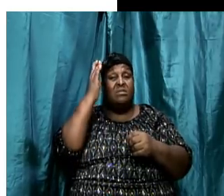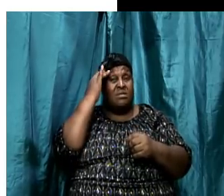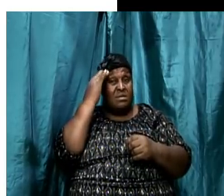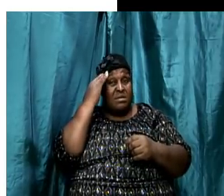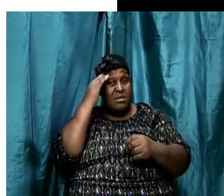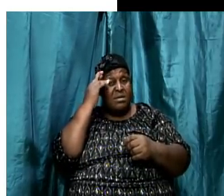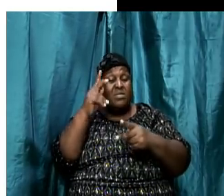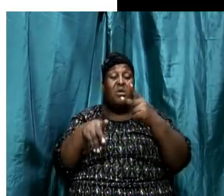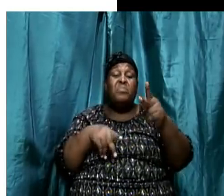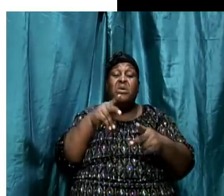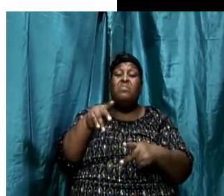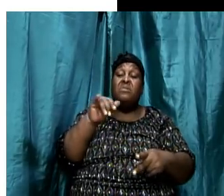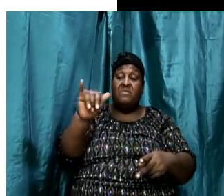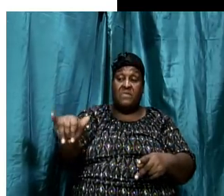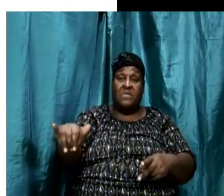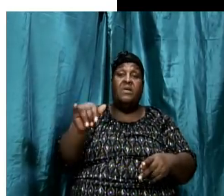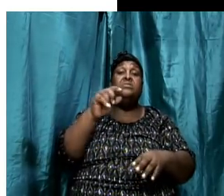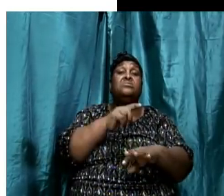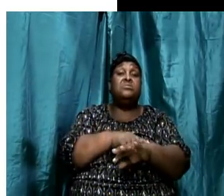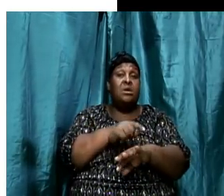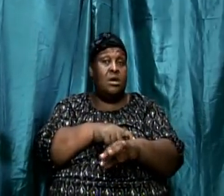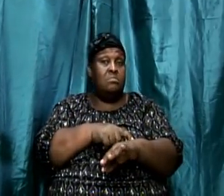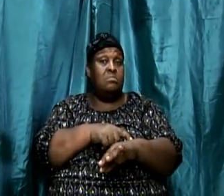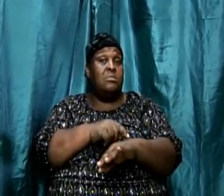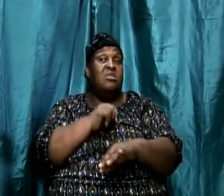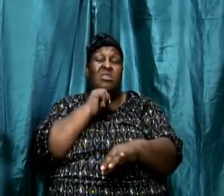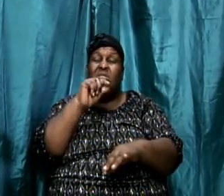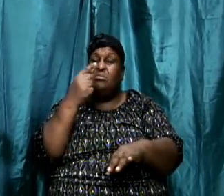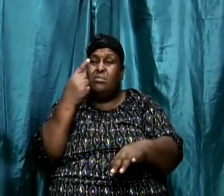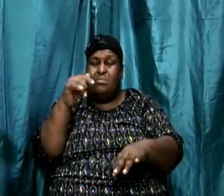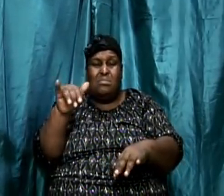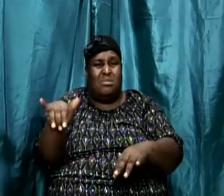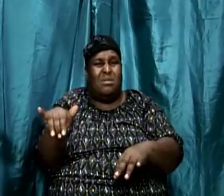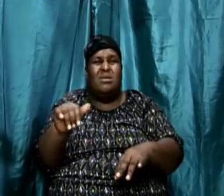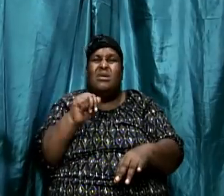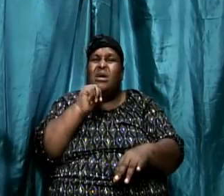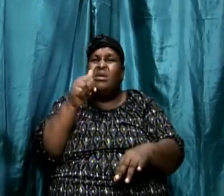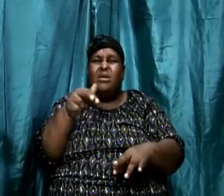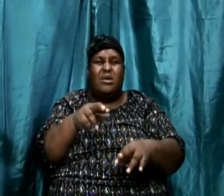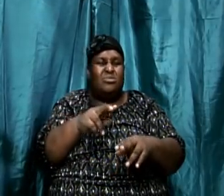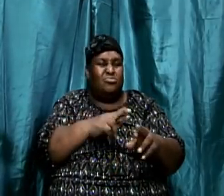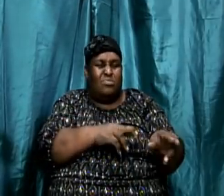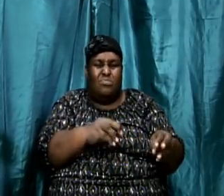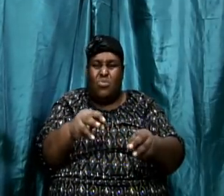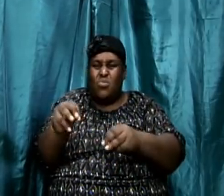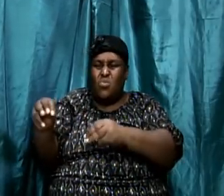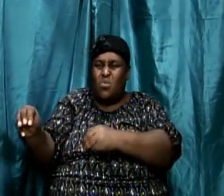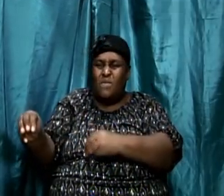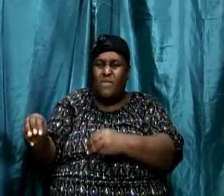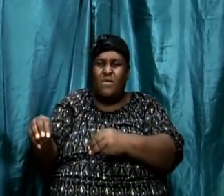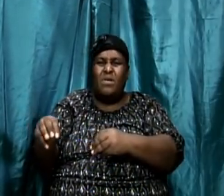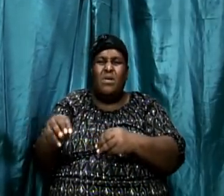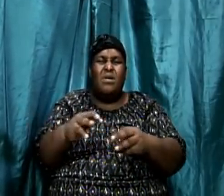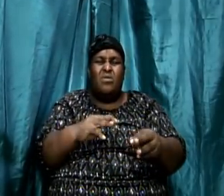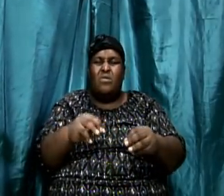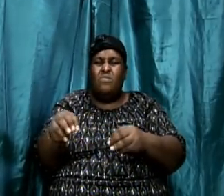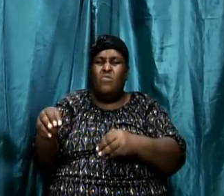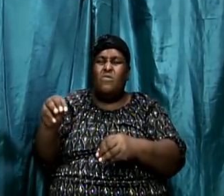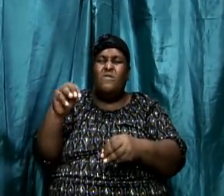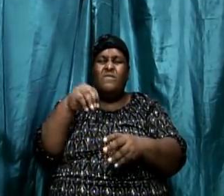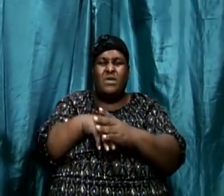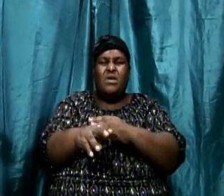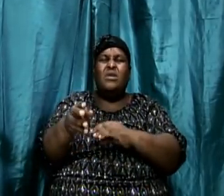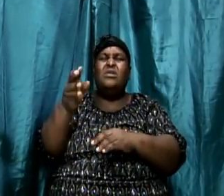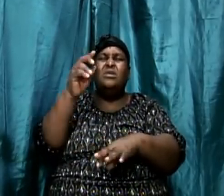of that time. Not only that, we are not just removed in terms of years, we are removed in terms of culture.